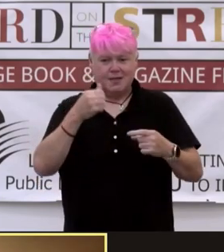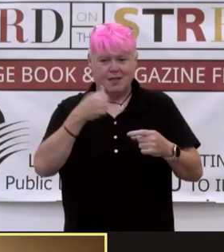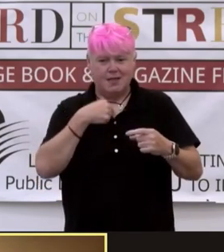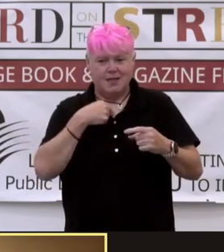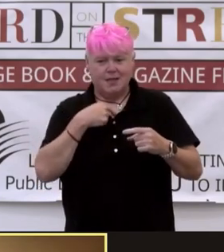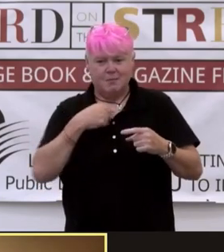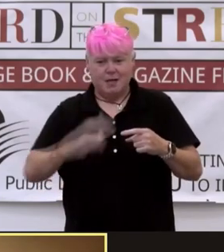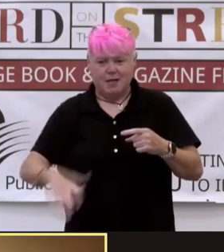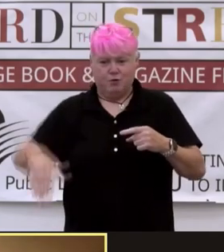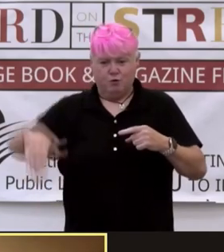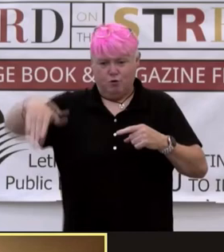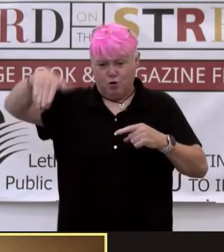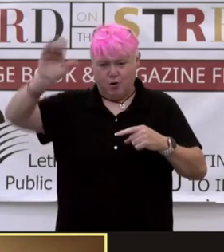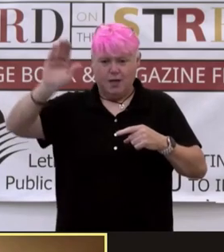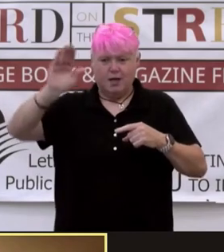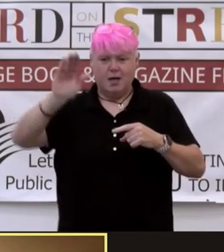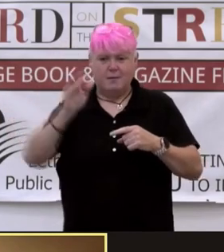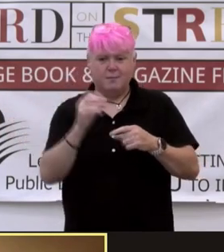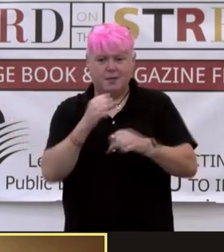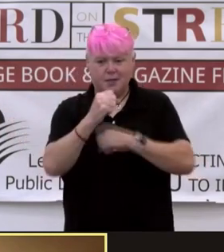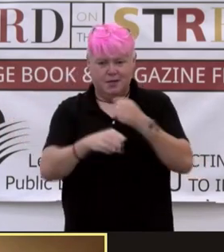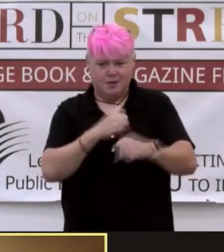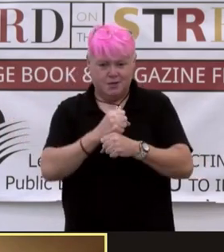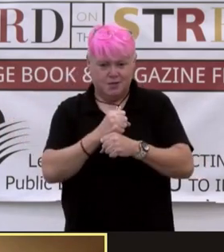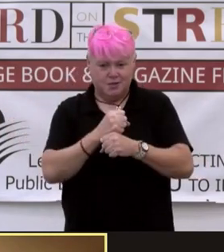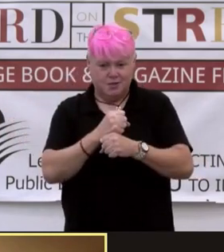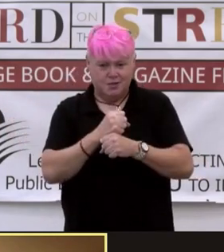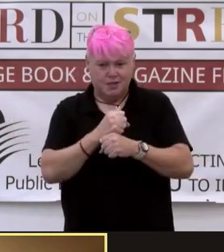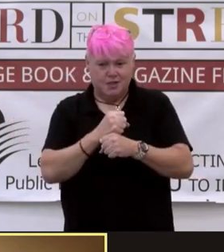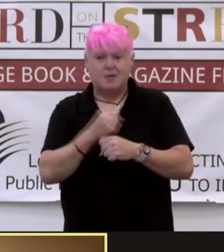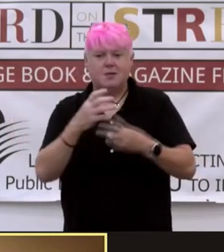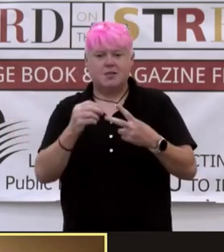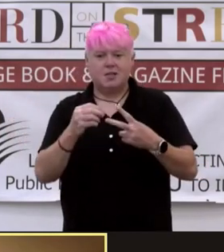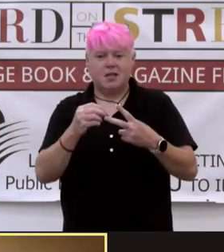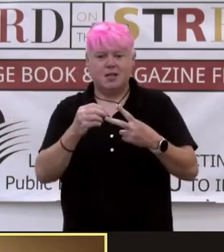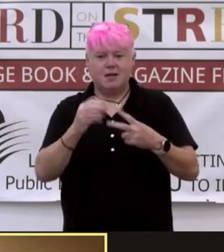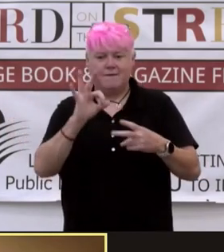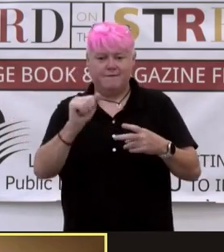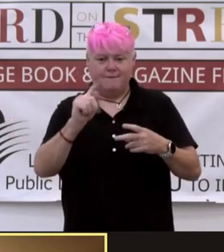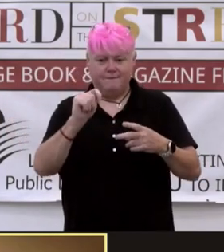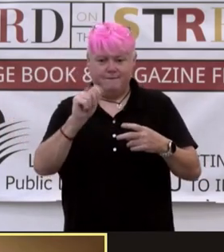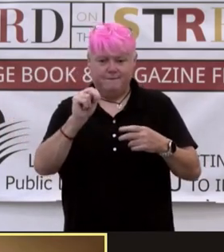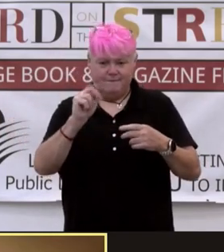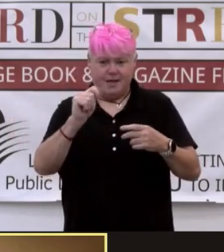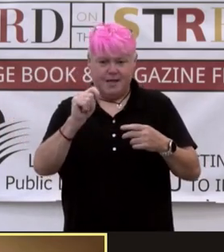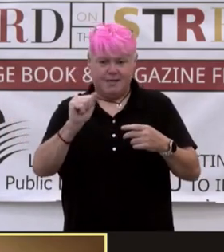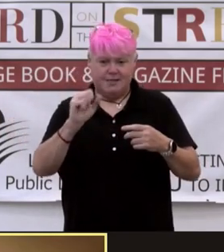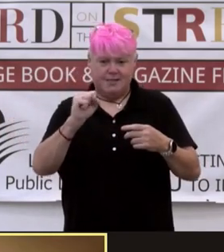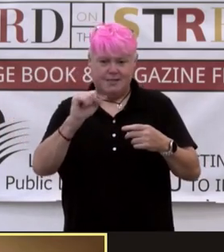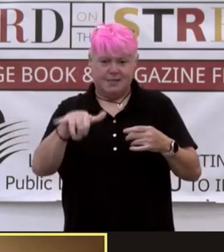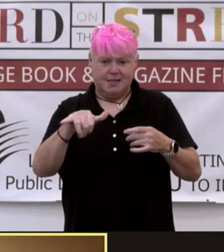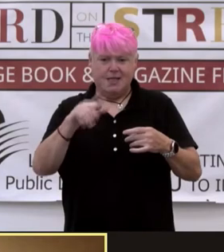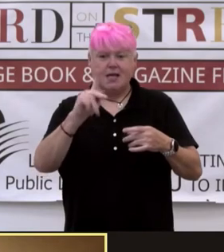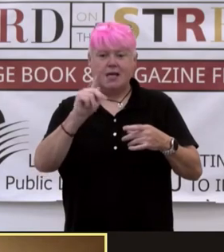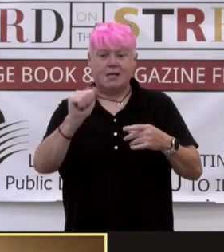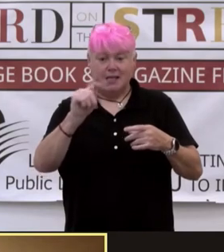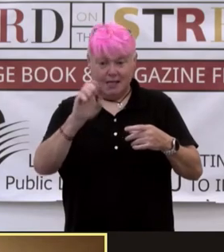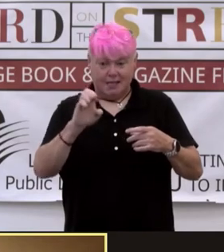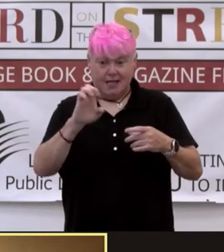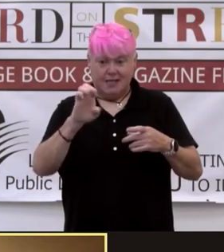as I was growing as a writer, as someone, especially of fantasy, Kate Elliott, she inspired a lot of